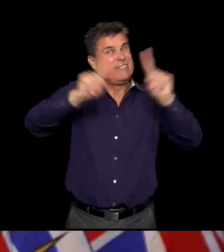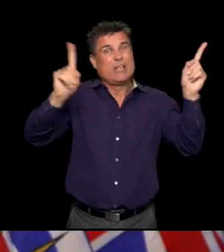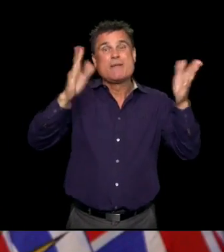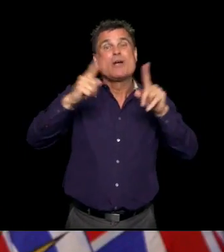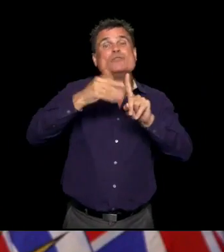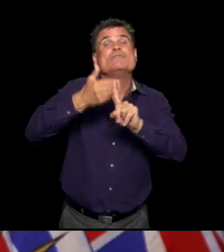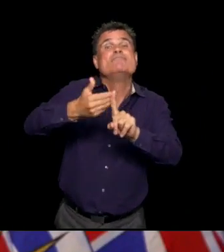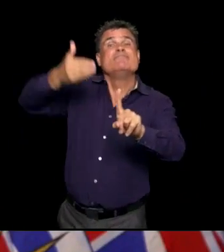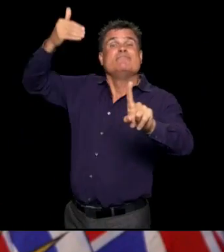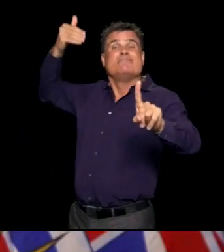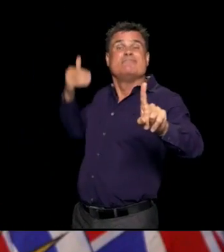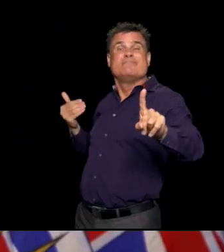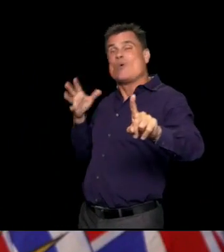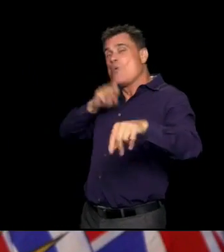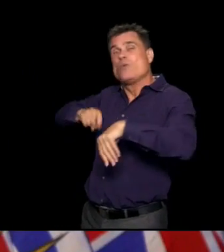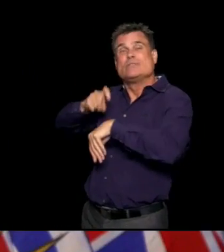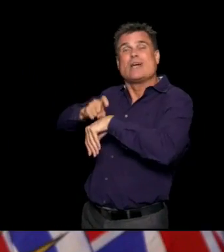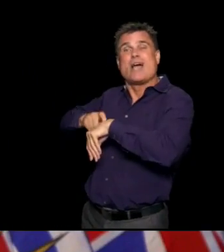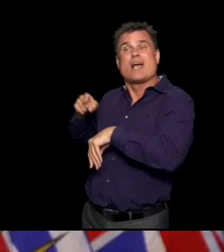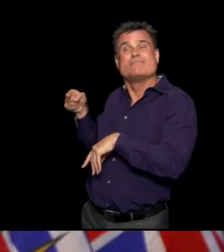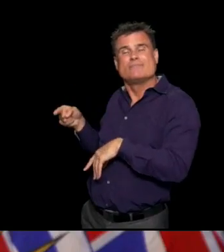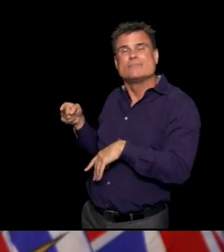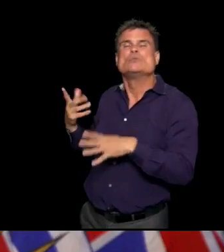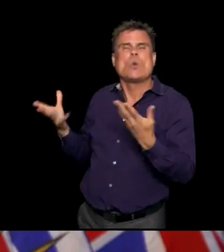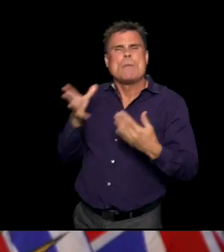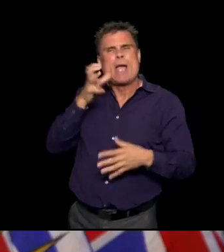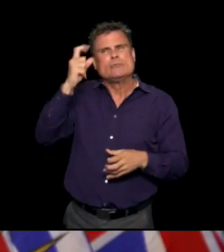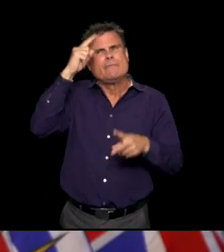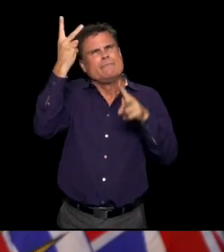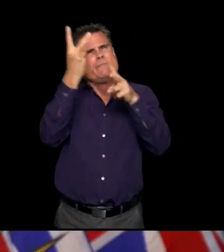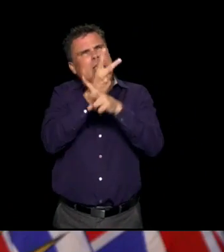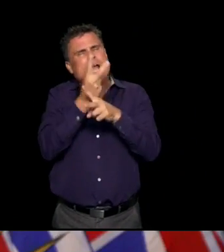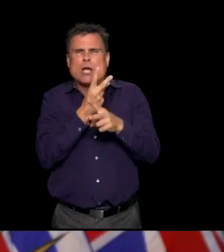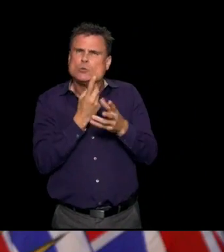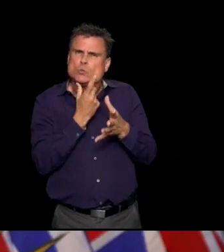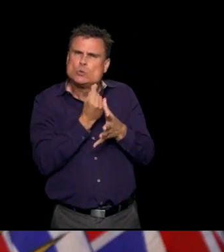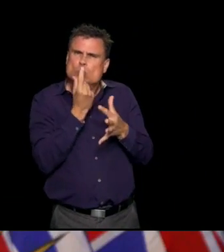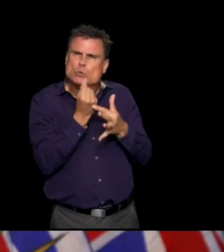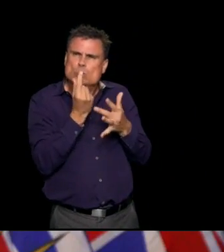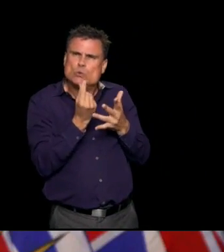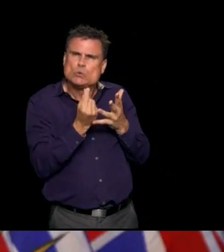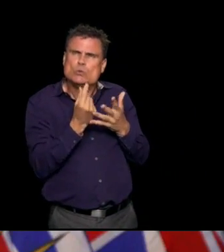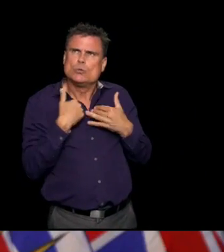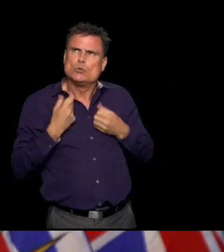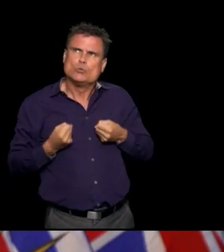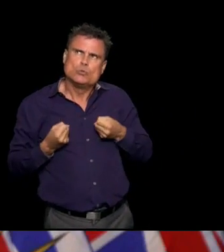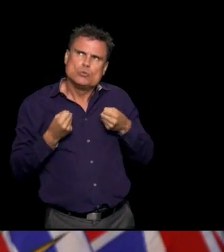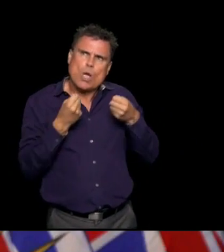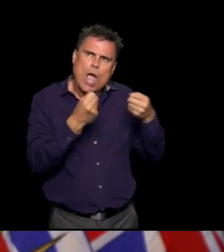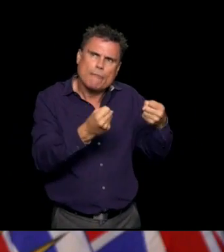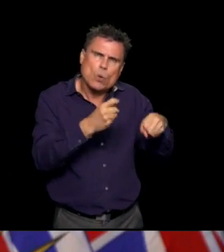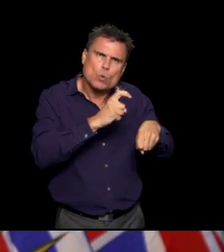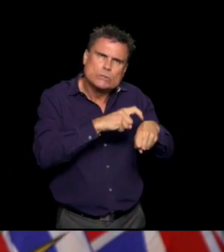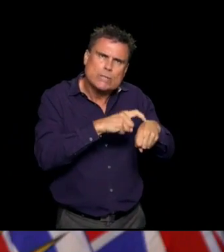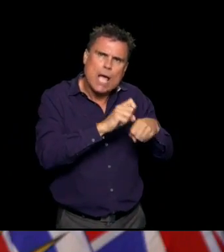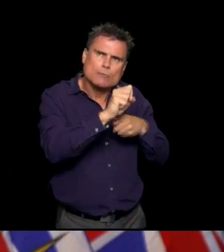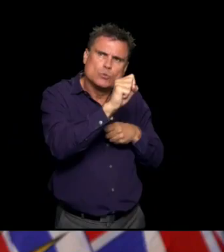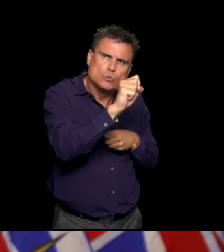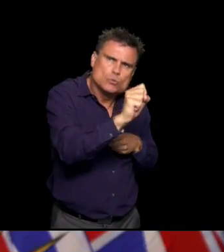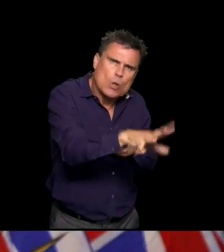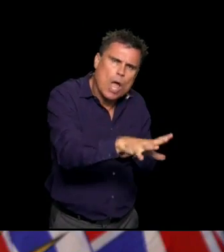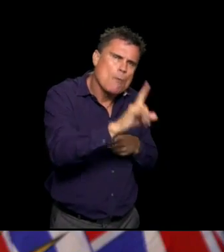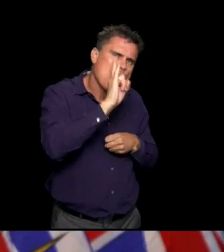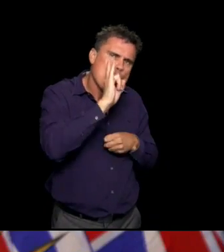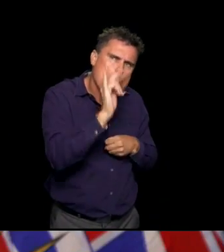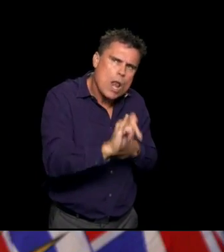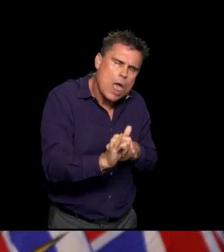we take our child in, let them drop them off. Those are all of the things that are going to happen in the first couple of days and